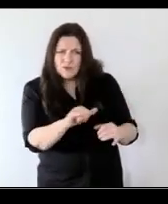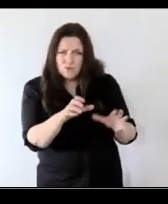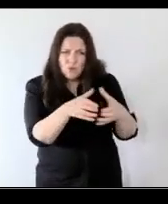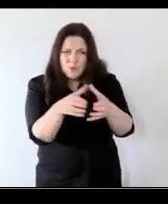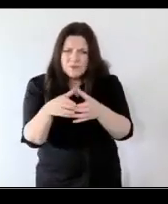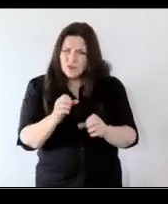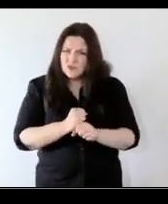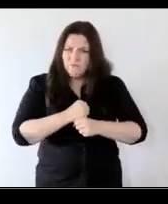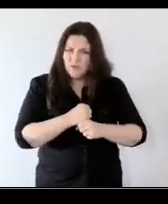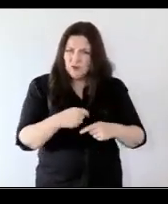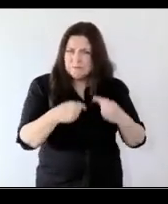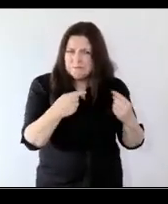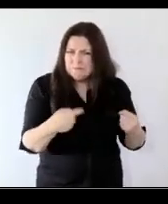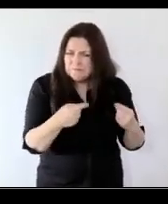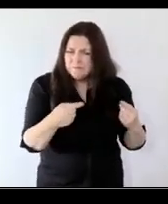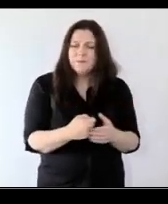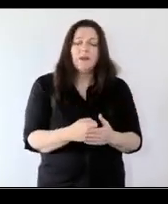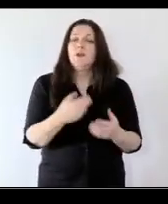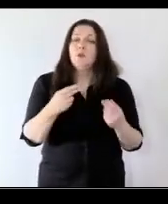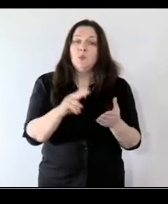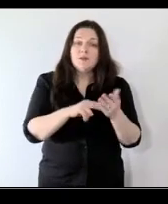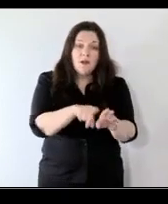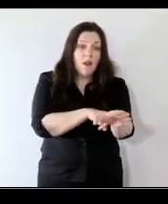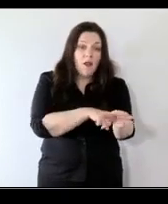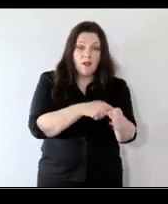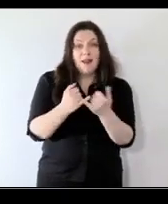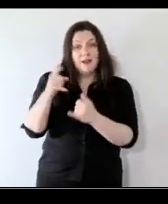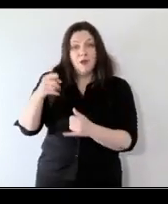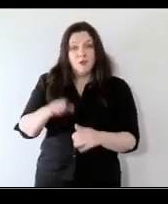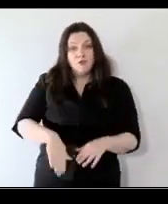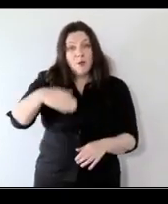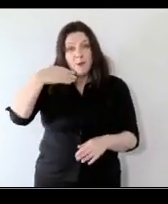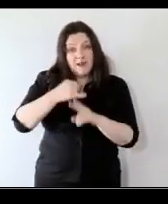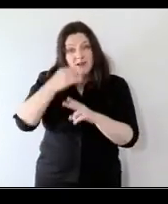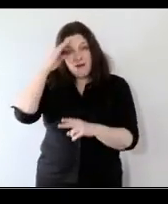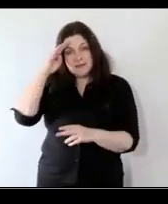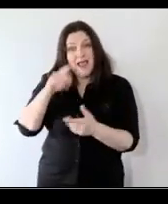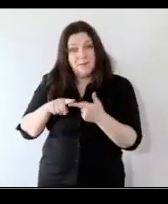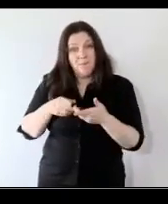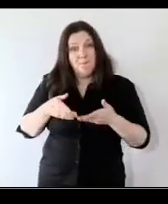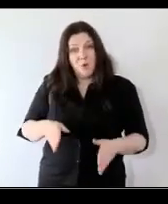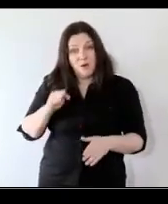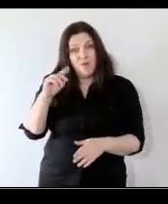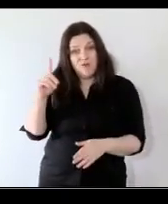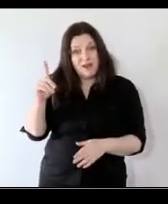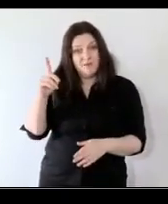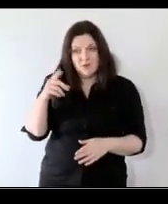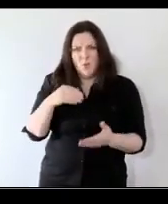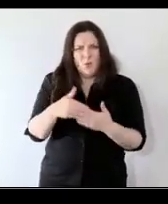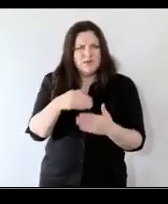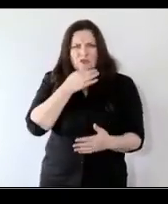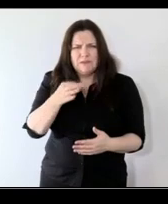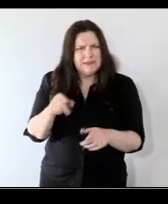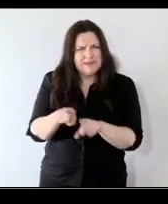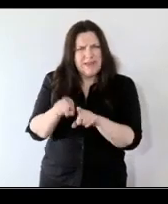using longitudinal data like growing up in ireland and i'm born in bradford we need to know what are the risk and protective factors what helps